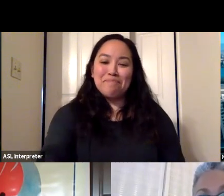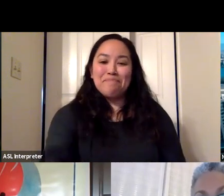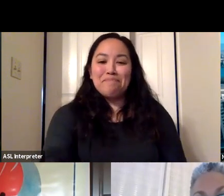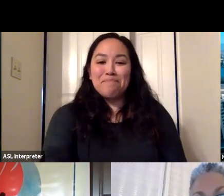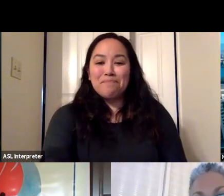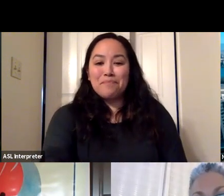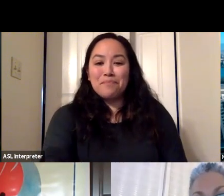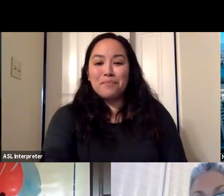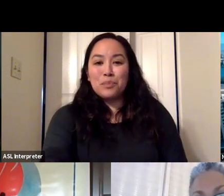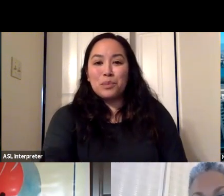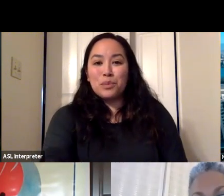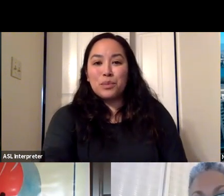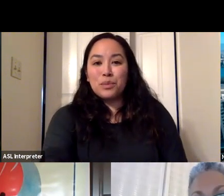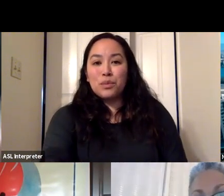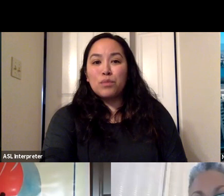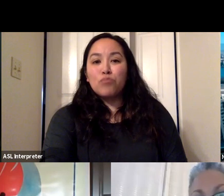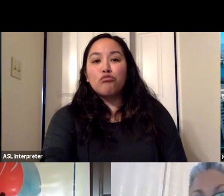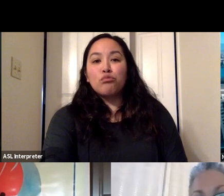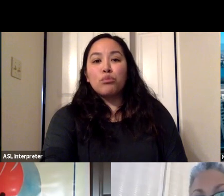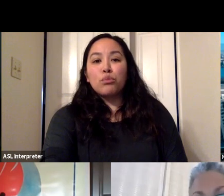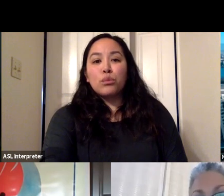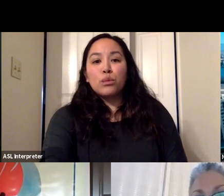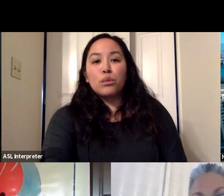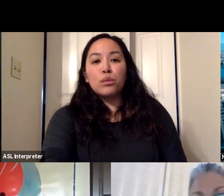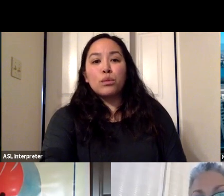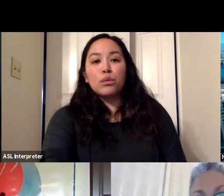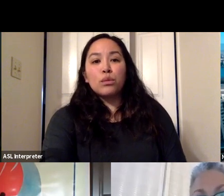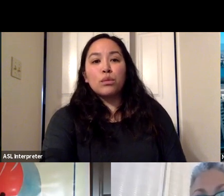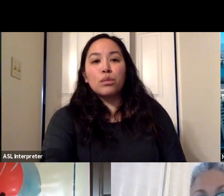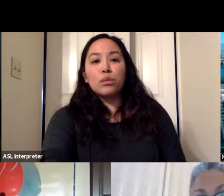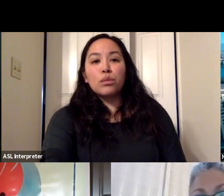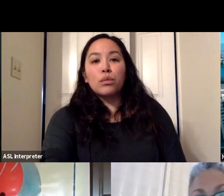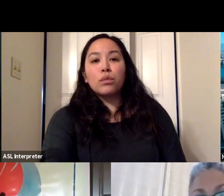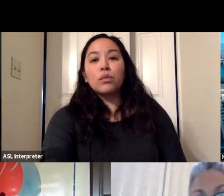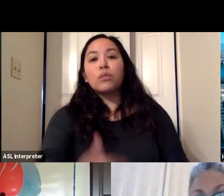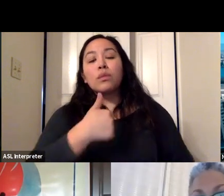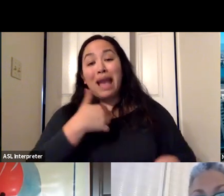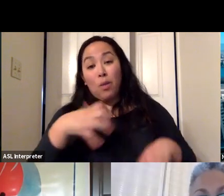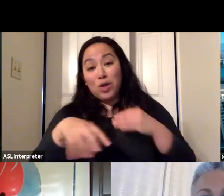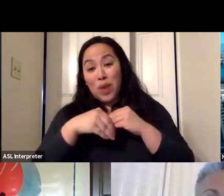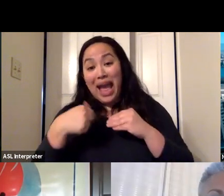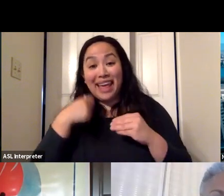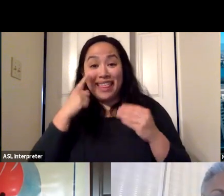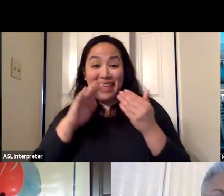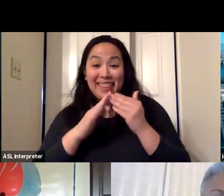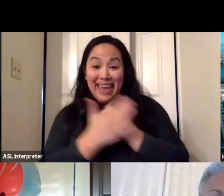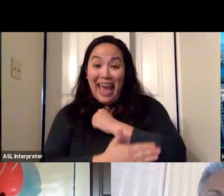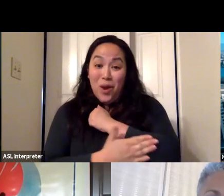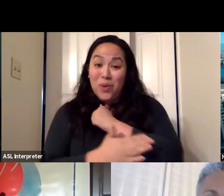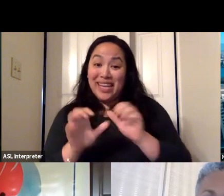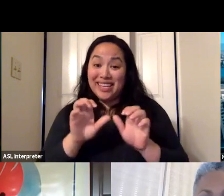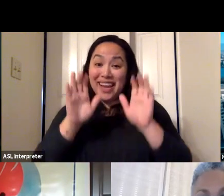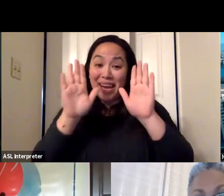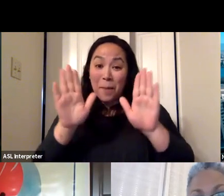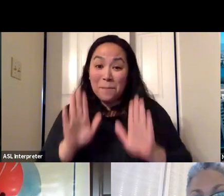Thank you. you, Kimmy. Oh, sorry, I just wanted to add on the disparities. I think that the county has done an amazing job of really being focused